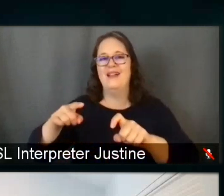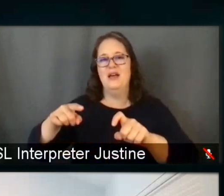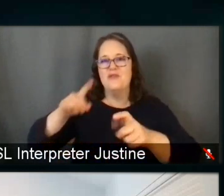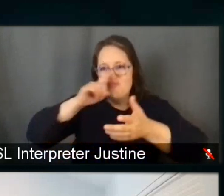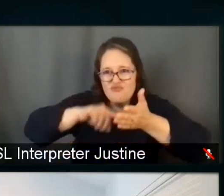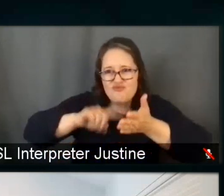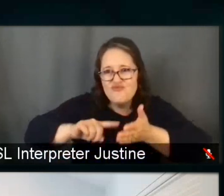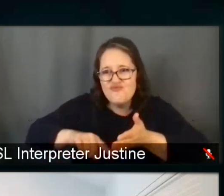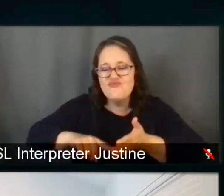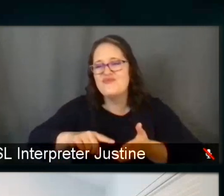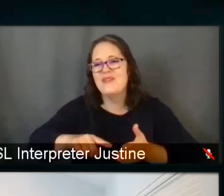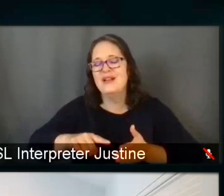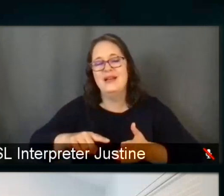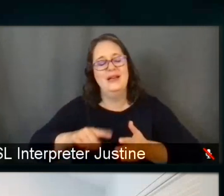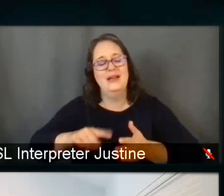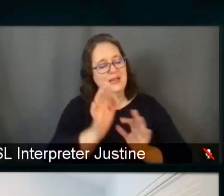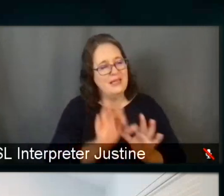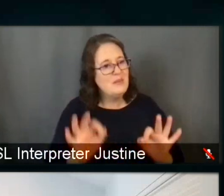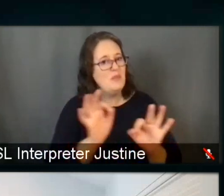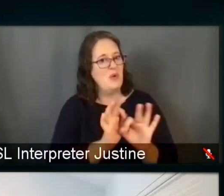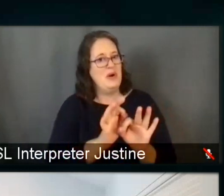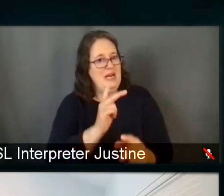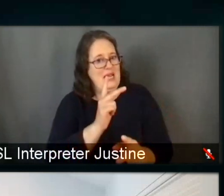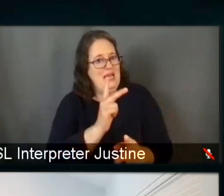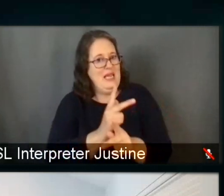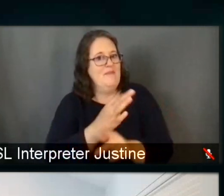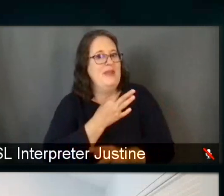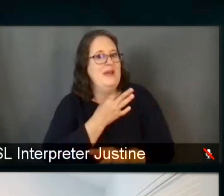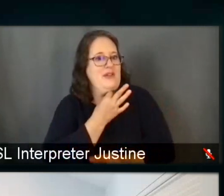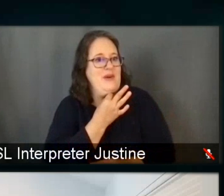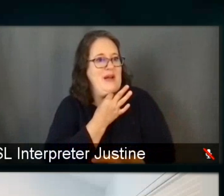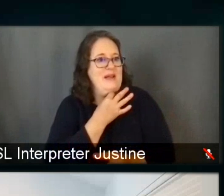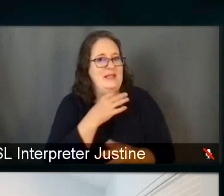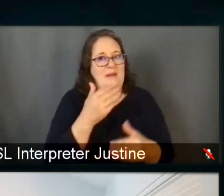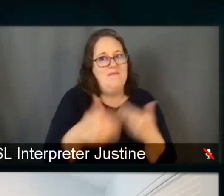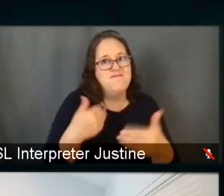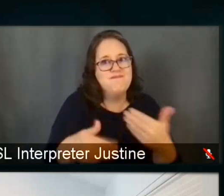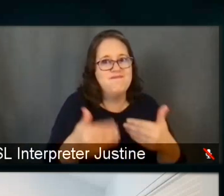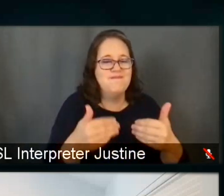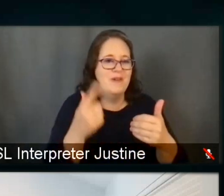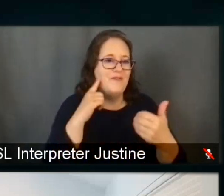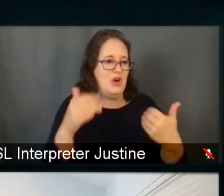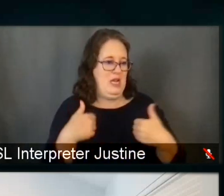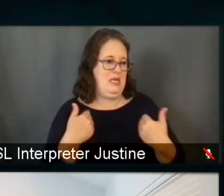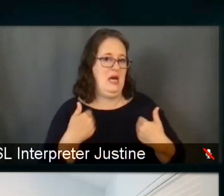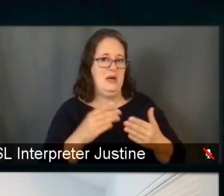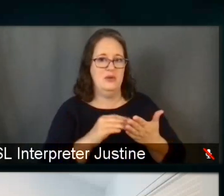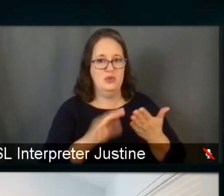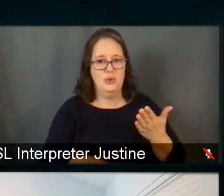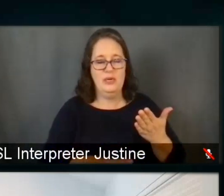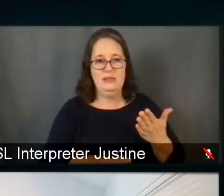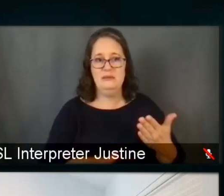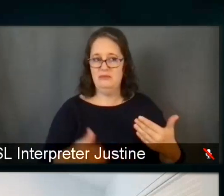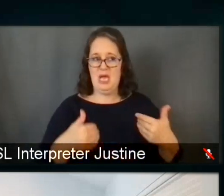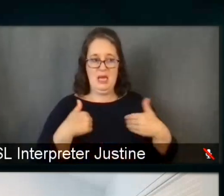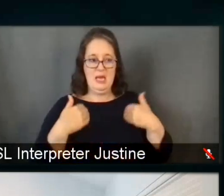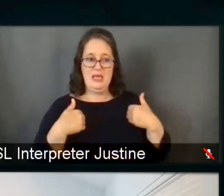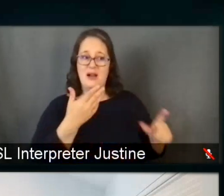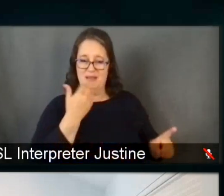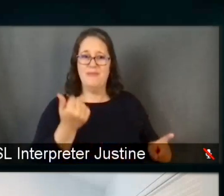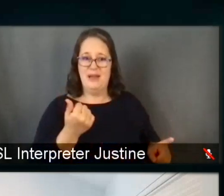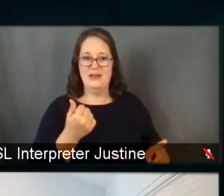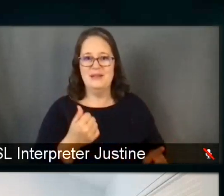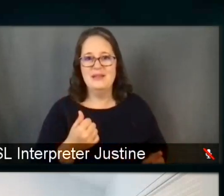keep that alive in students. And so I think the younger, the better. There's a lot of